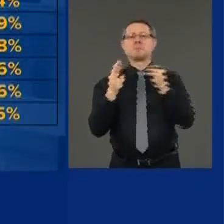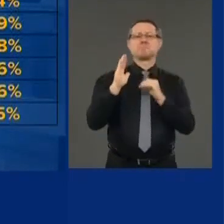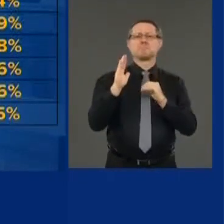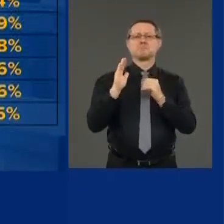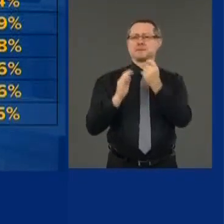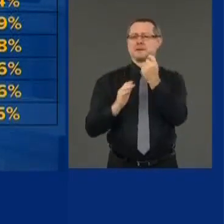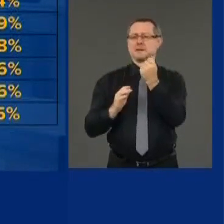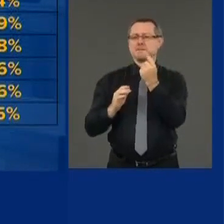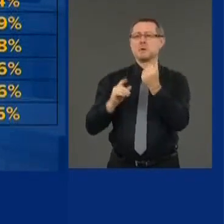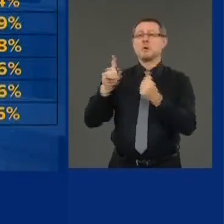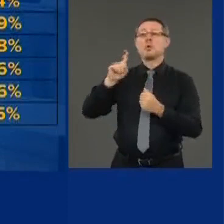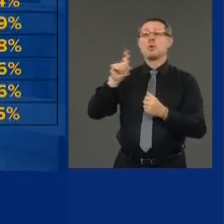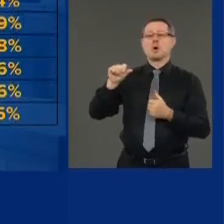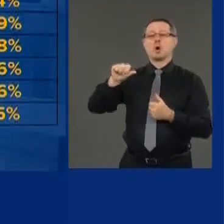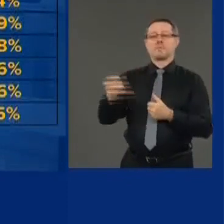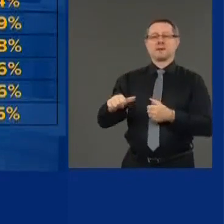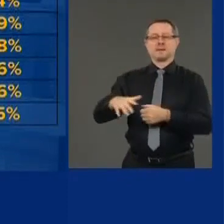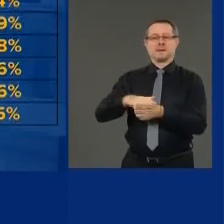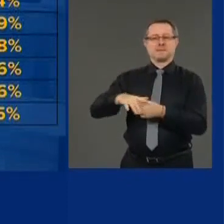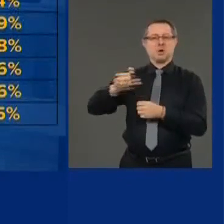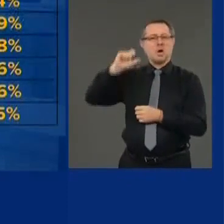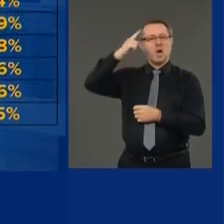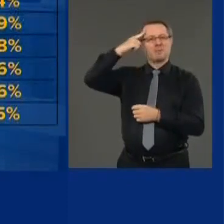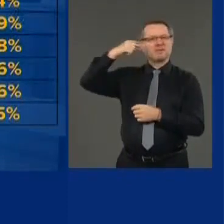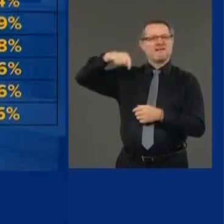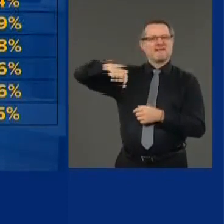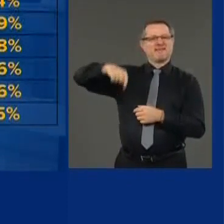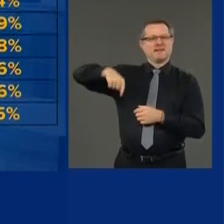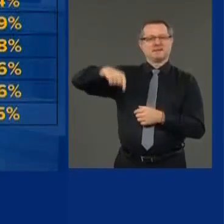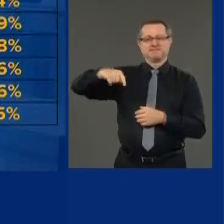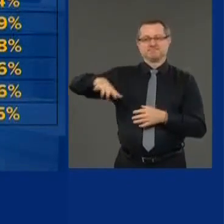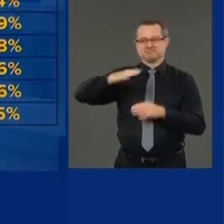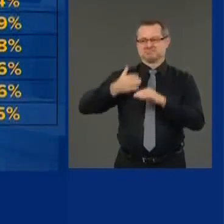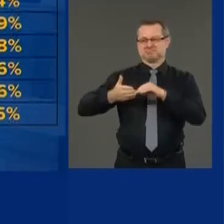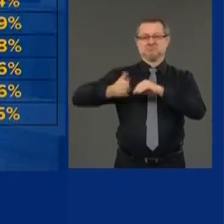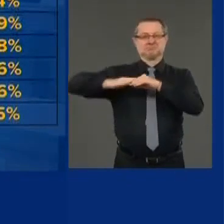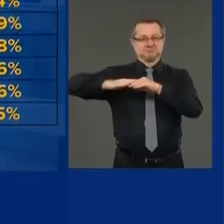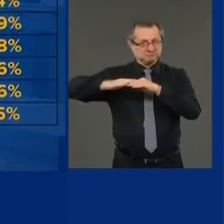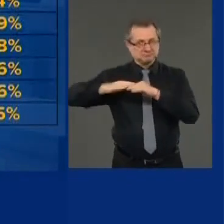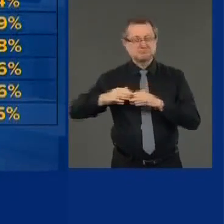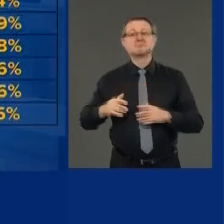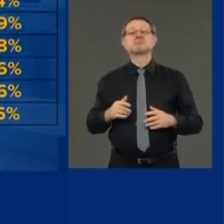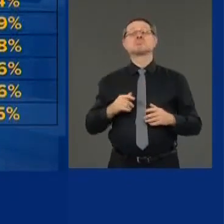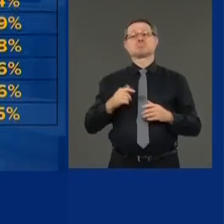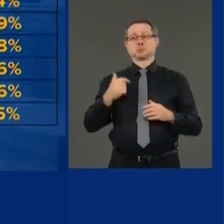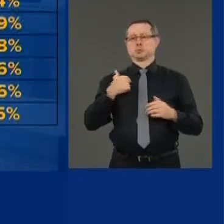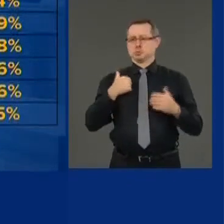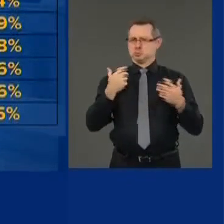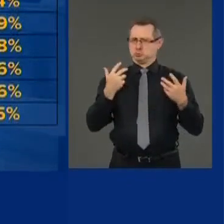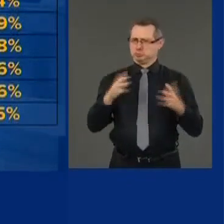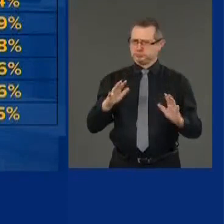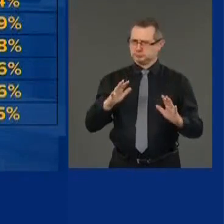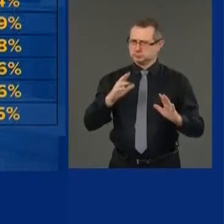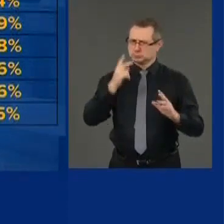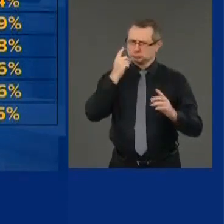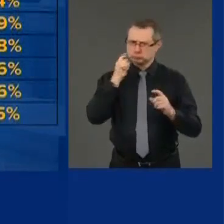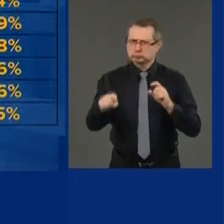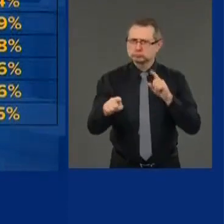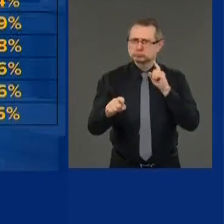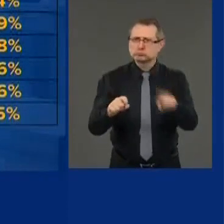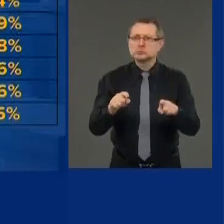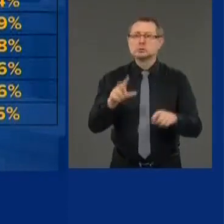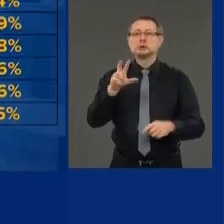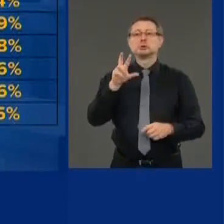Albany capital region. We had just about 30 positives from one